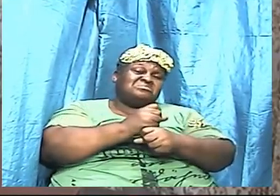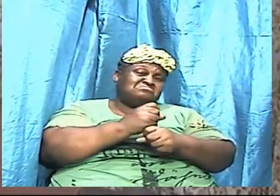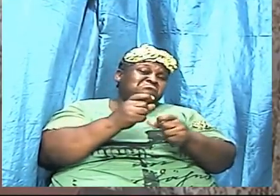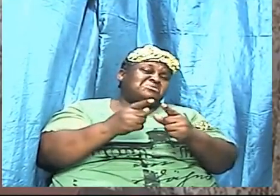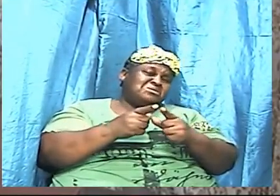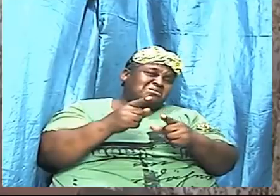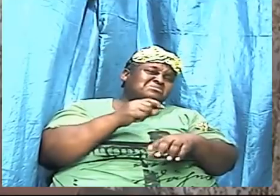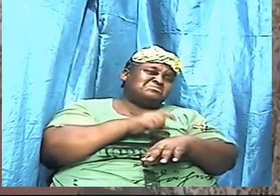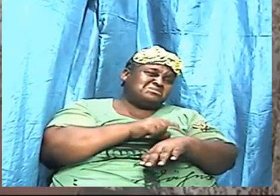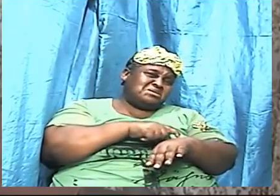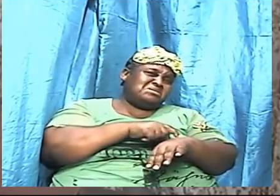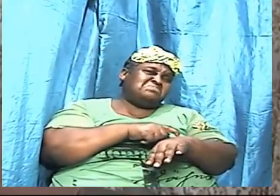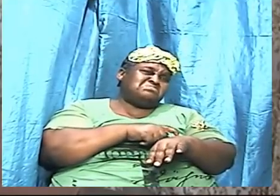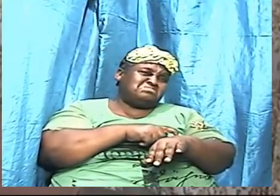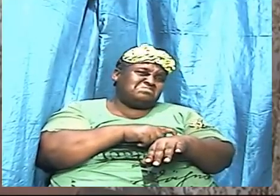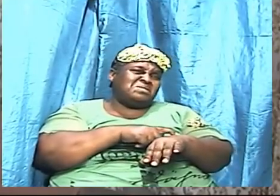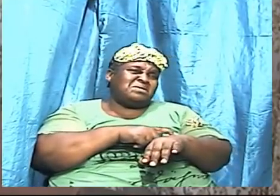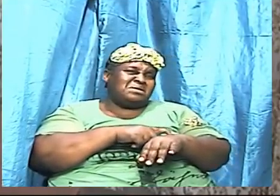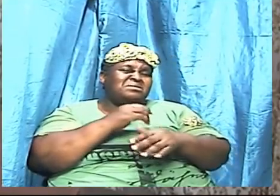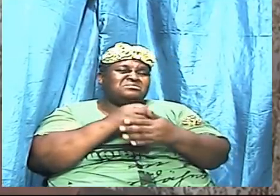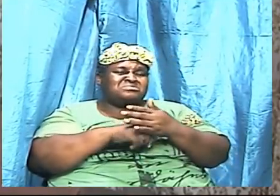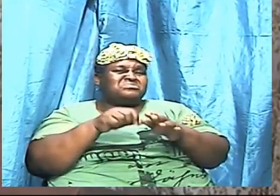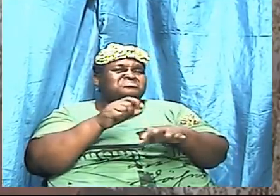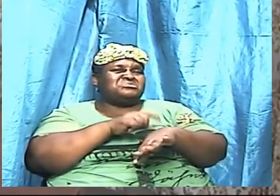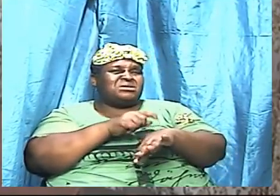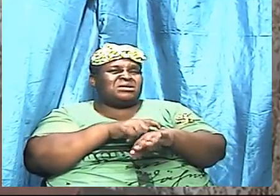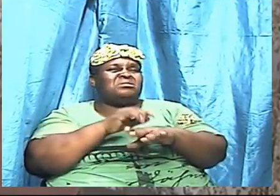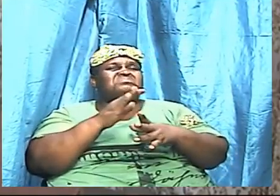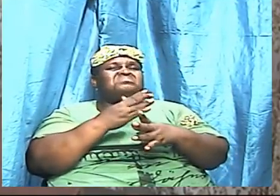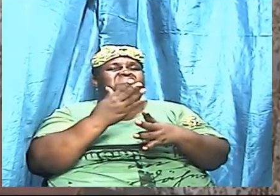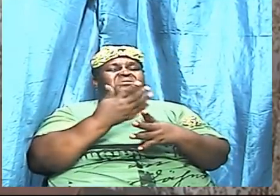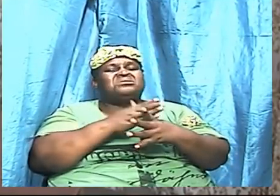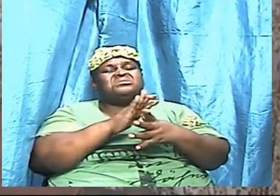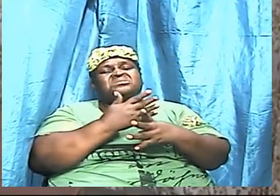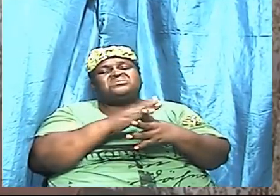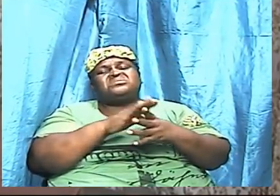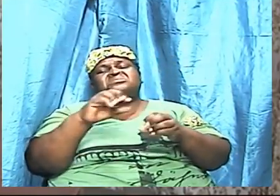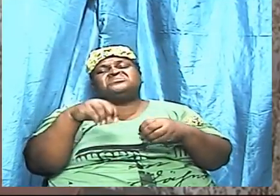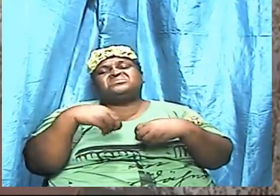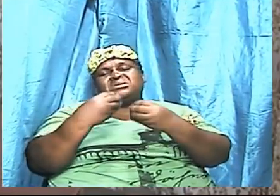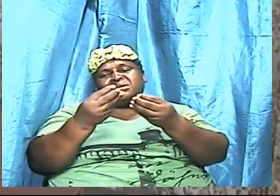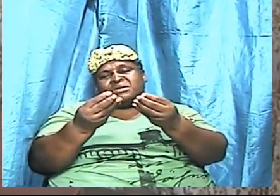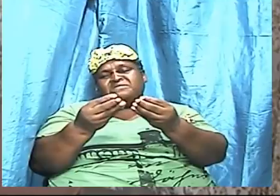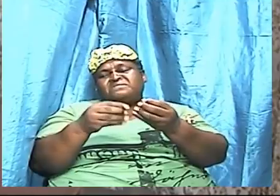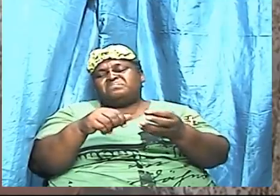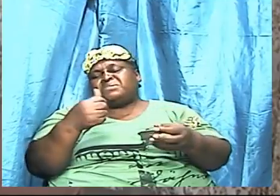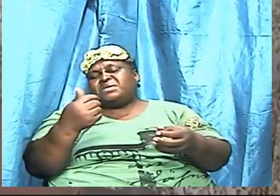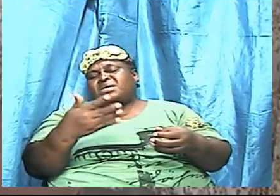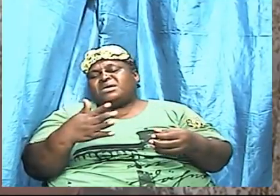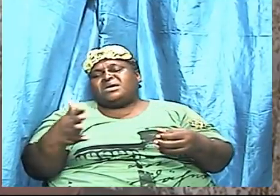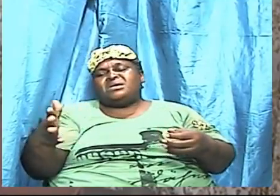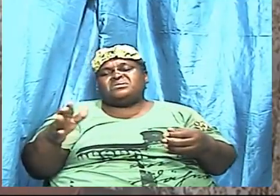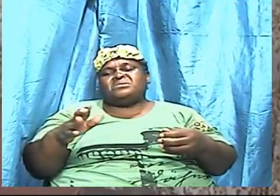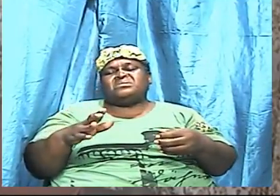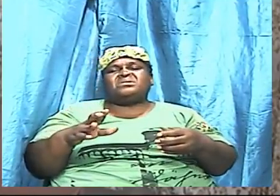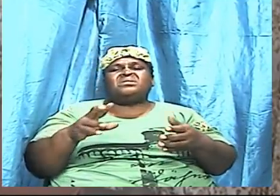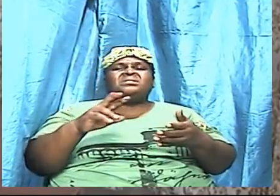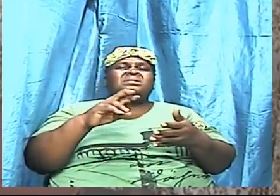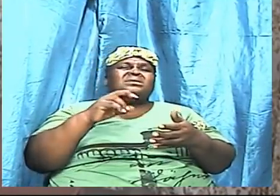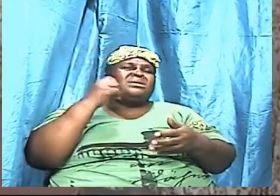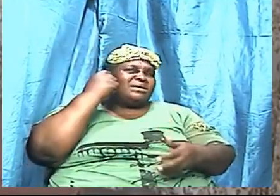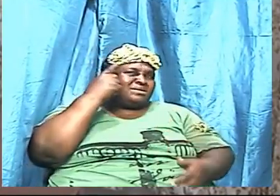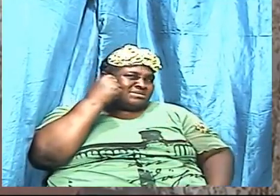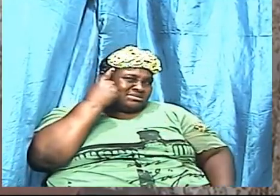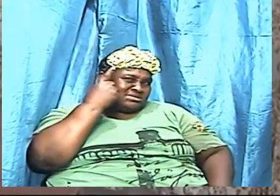know some at some points in between to give any little clarification to anyway